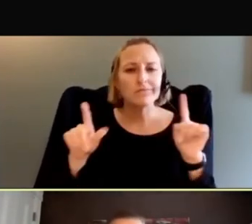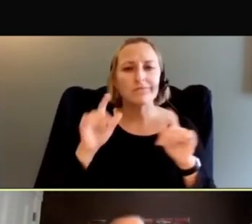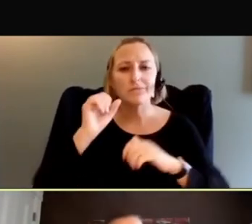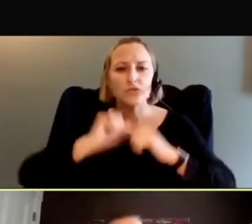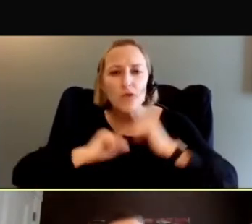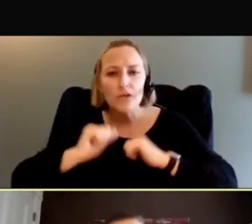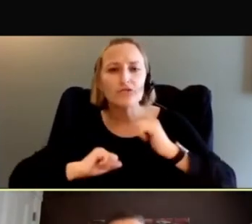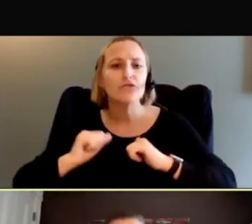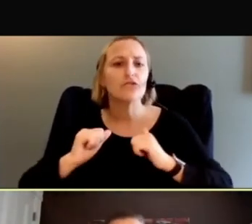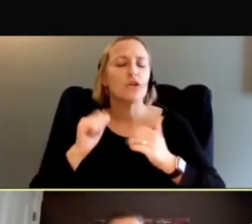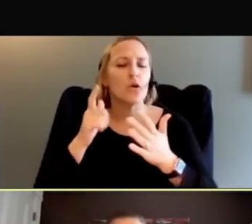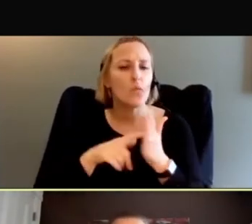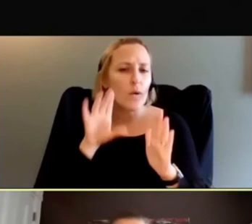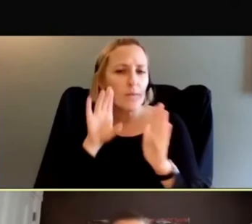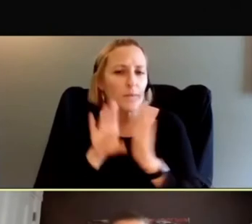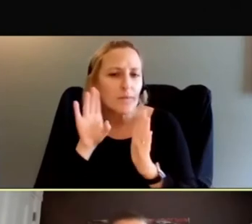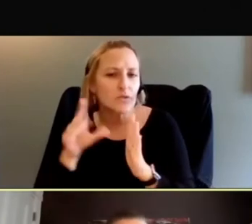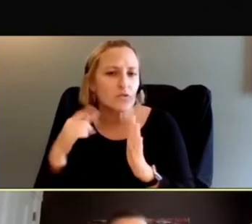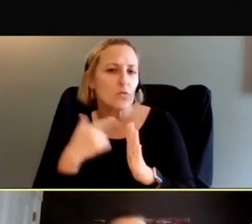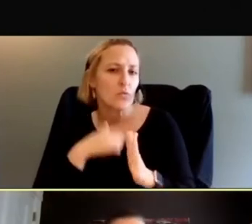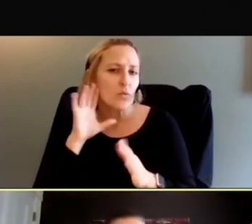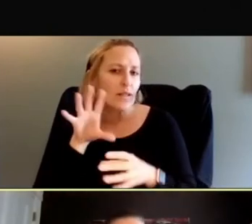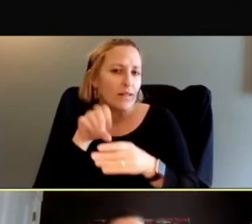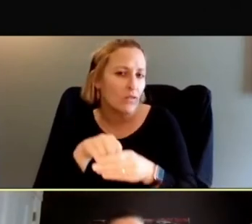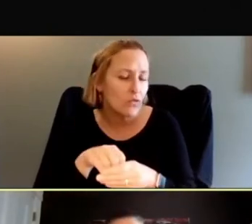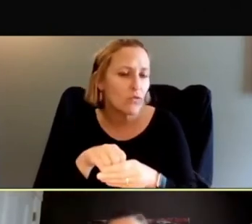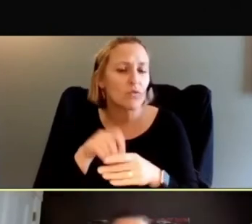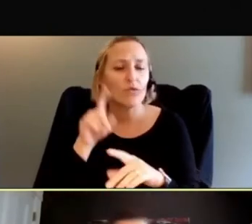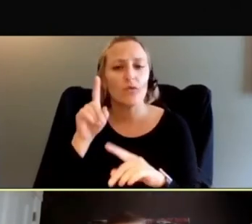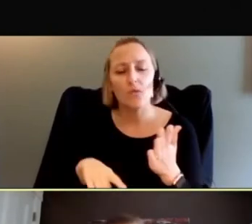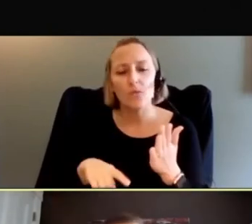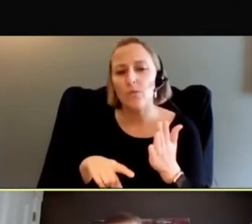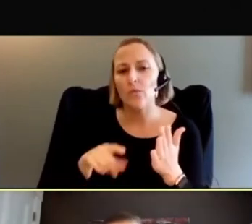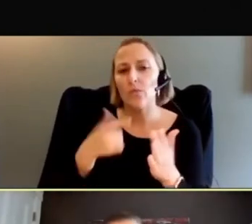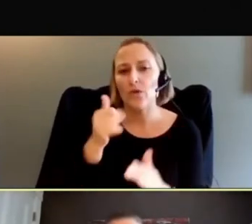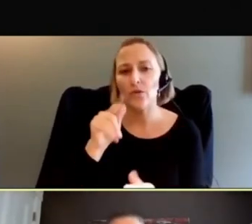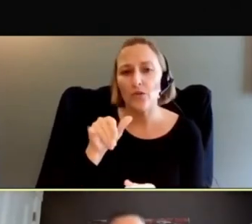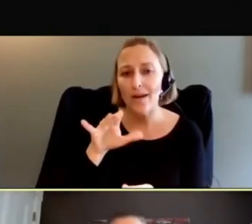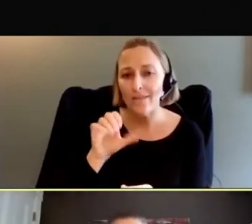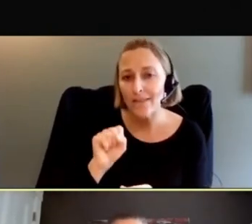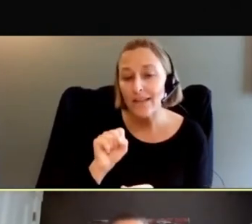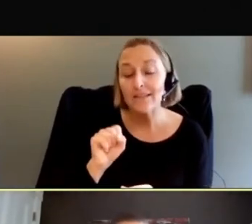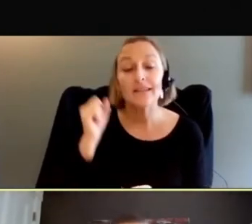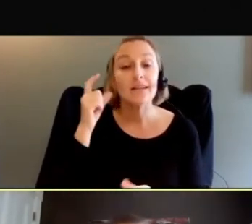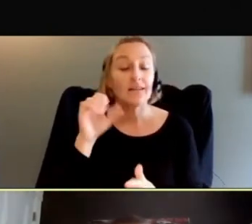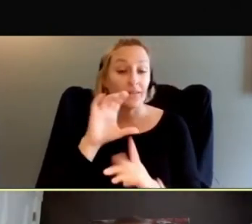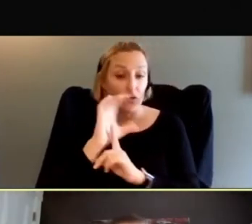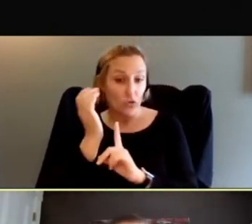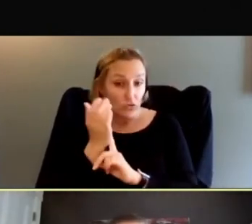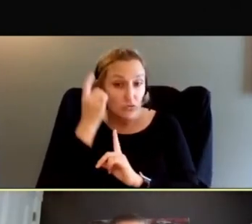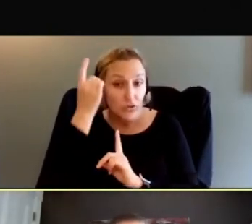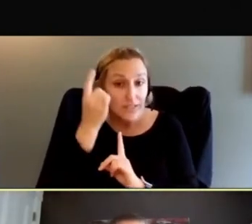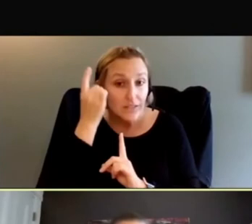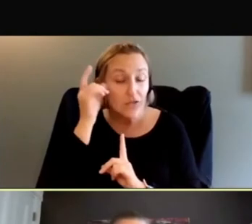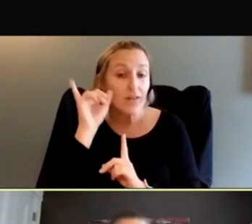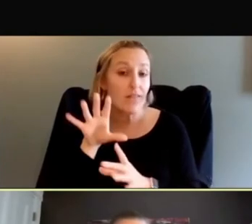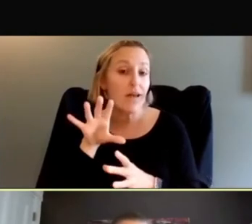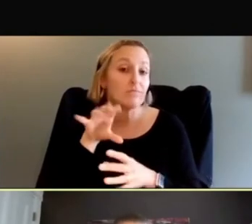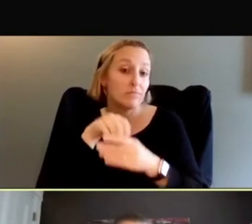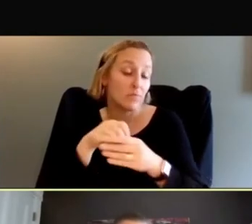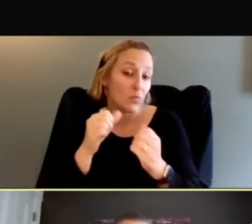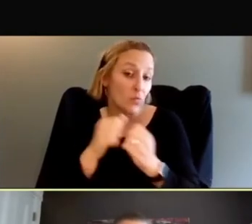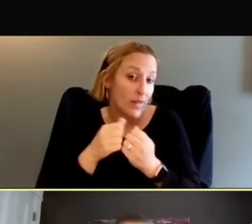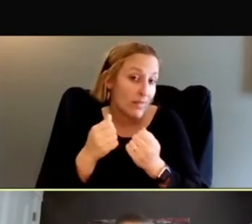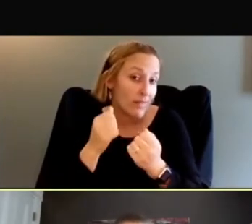presented? What images are you including or graphics? Cultural considerations are a part of these creating recruitment materials,